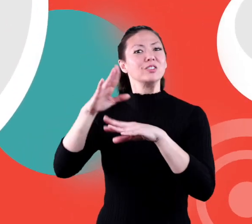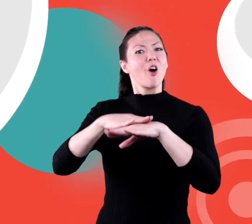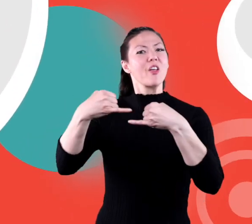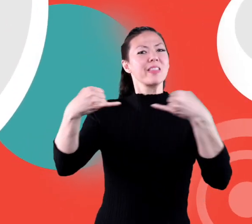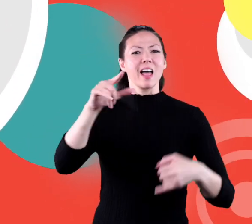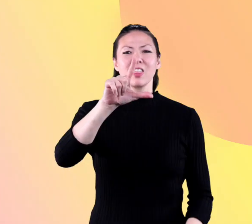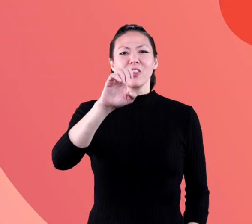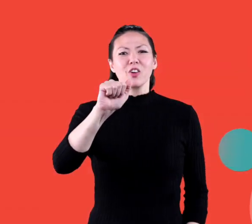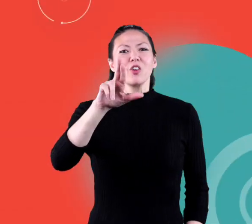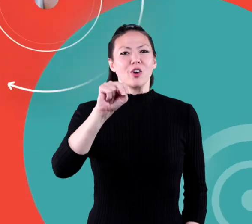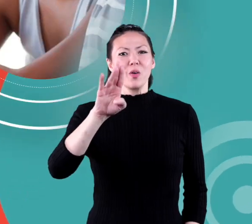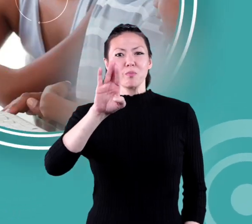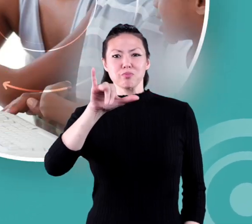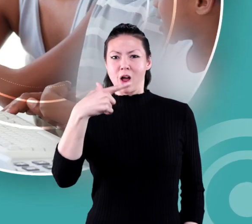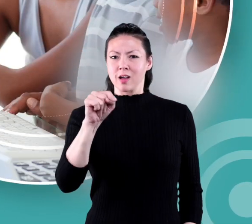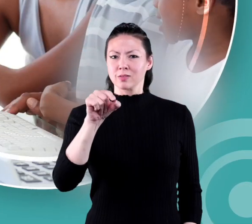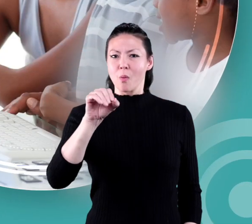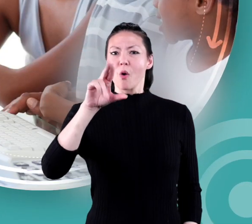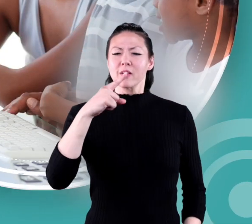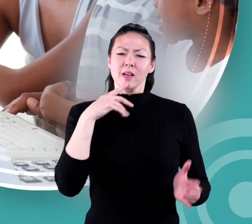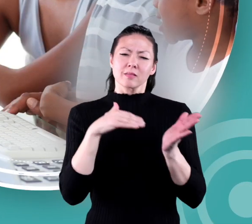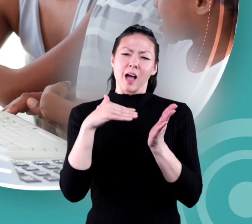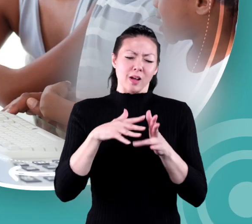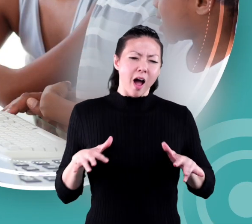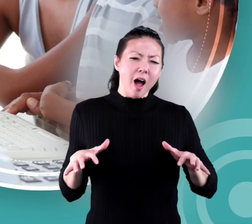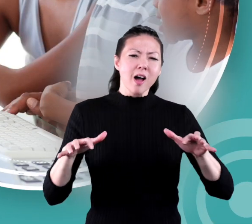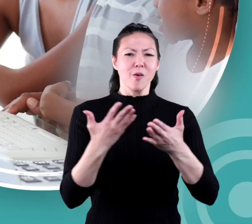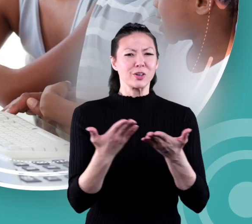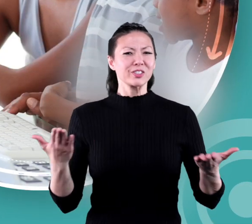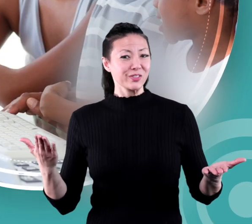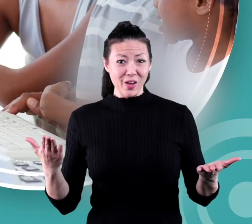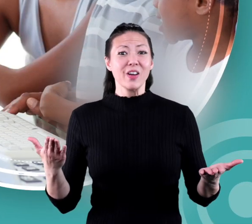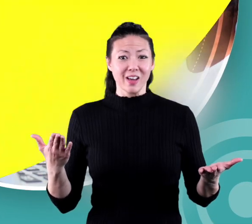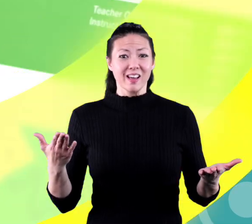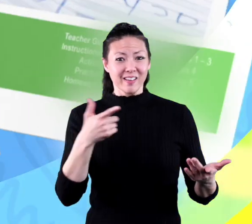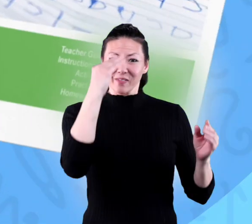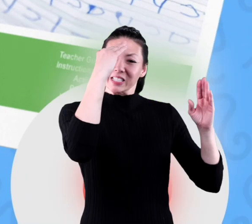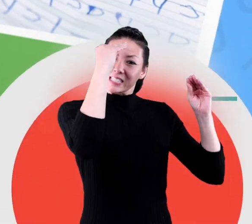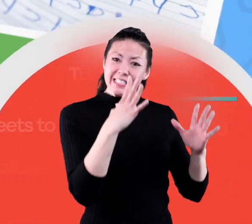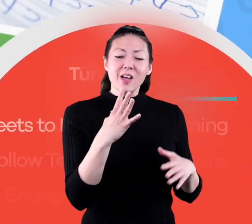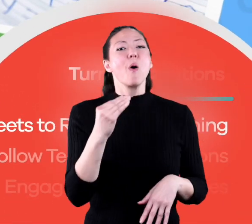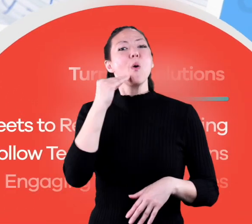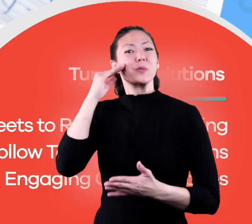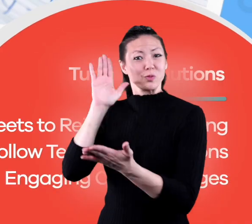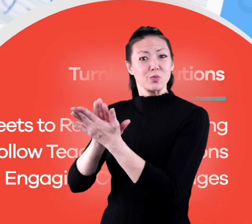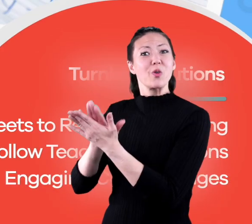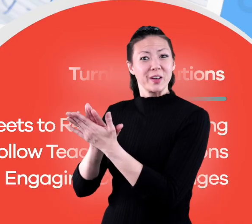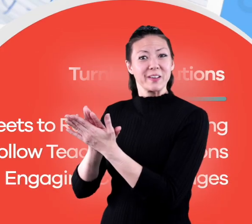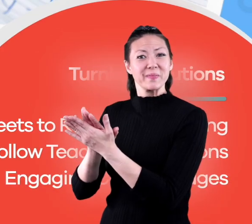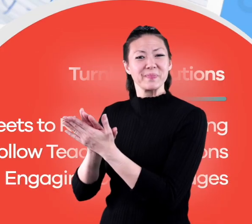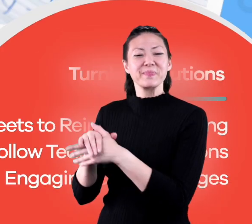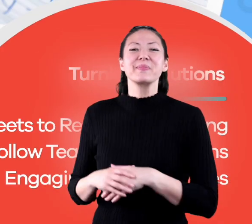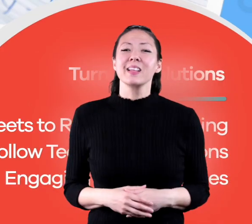Visit us at learnbright.org for thousands of free resources and turnkey solutions for